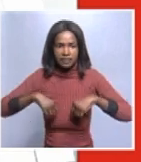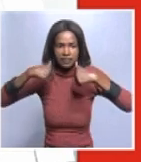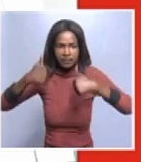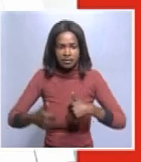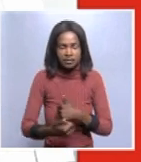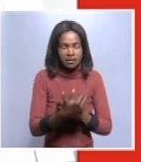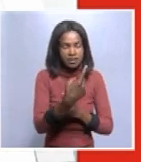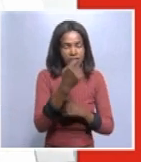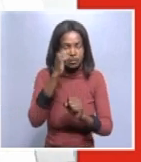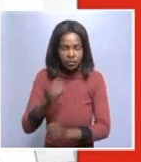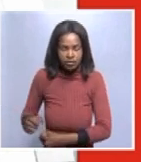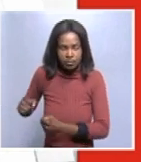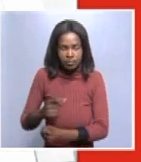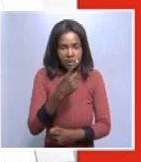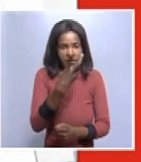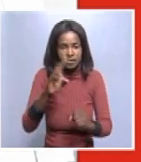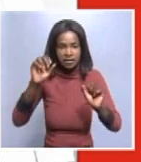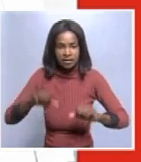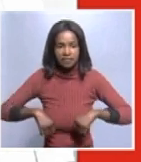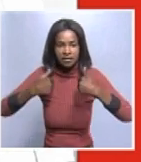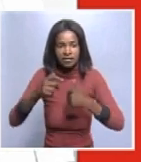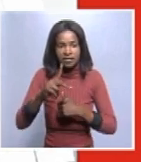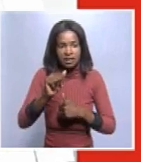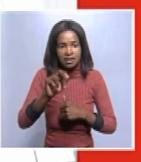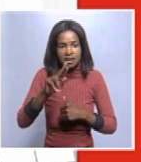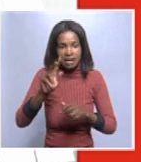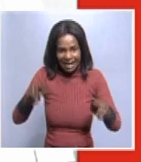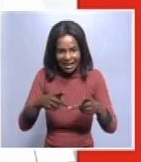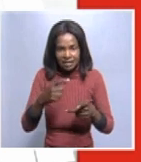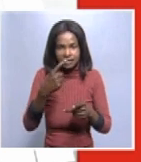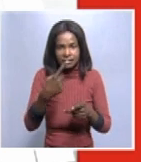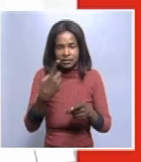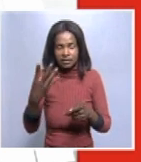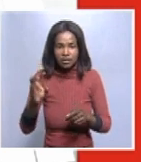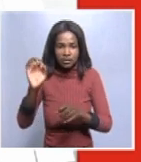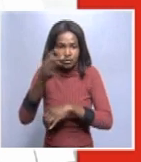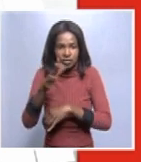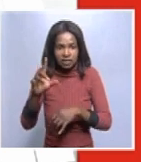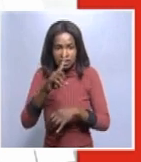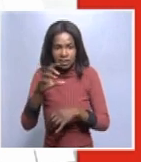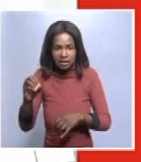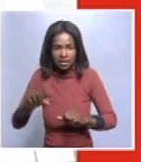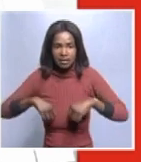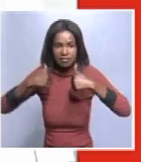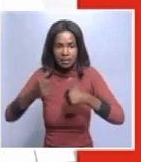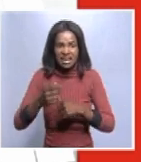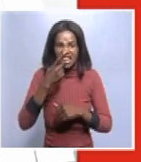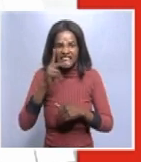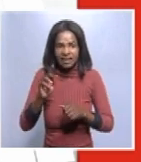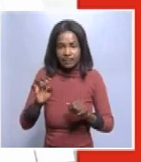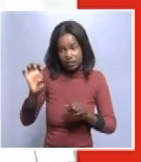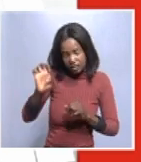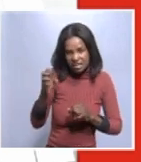Ochodonjupa, 17, Karas, 14, Oshana, 10, and Kadango East, 3.